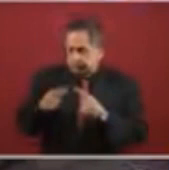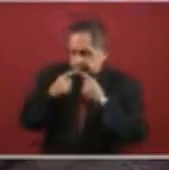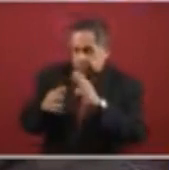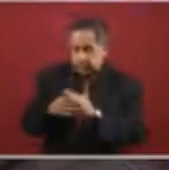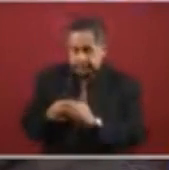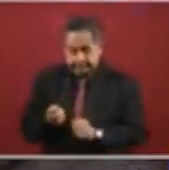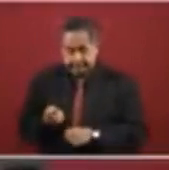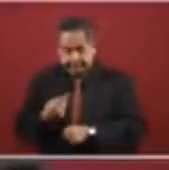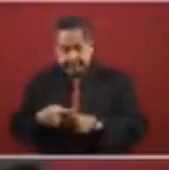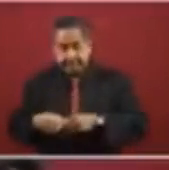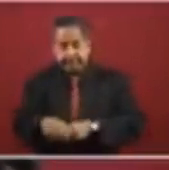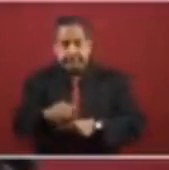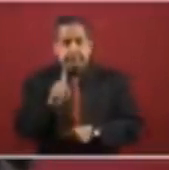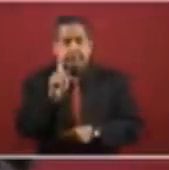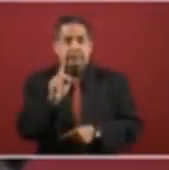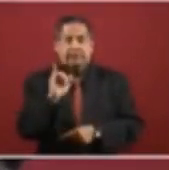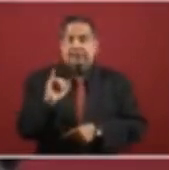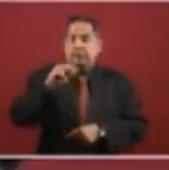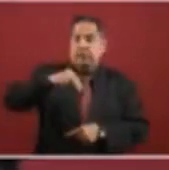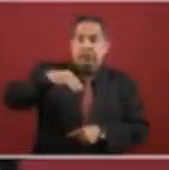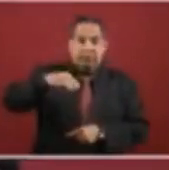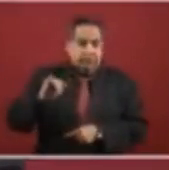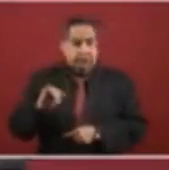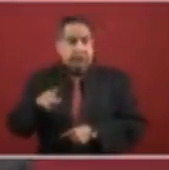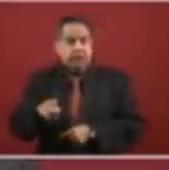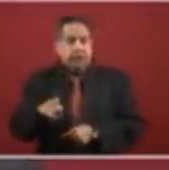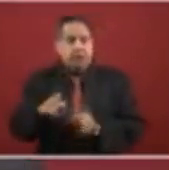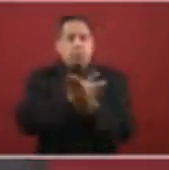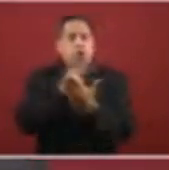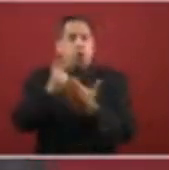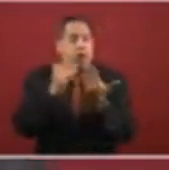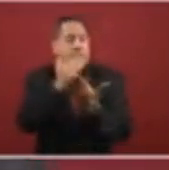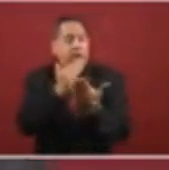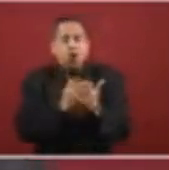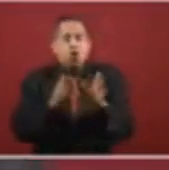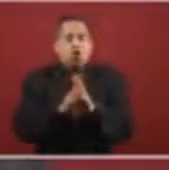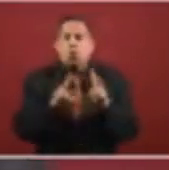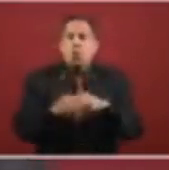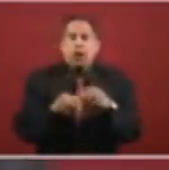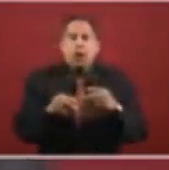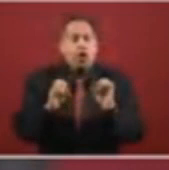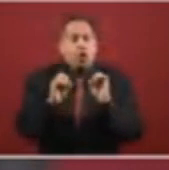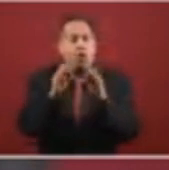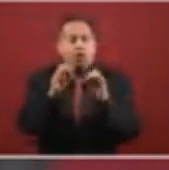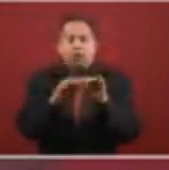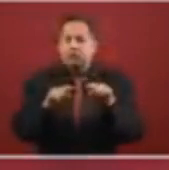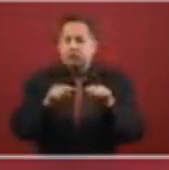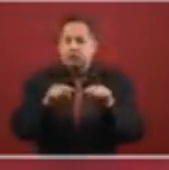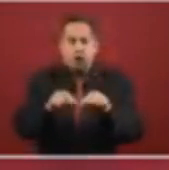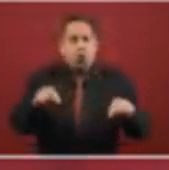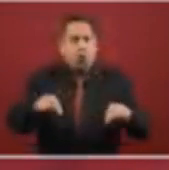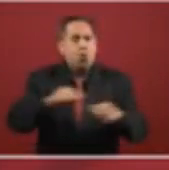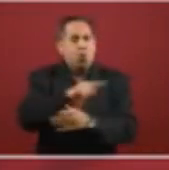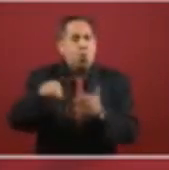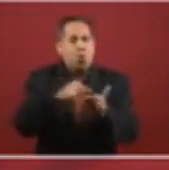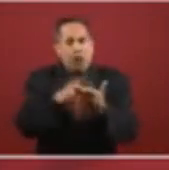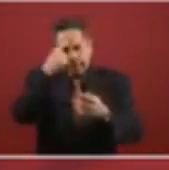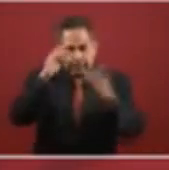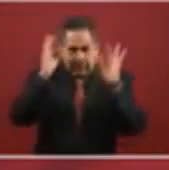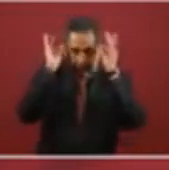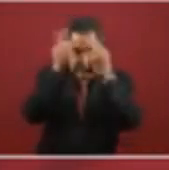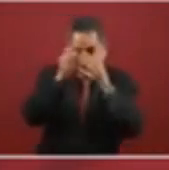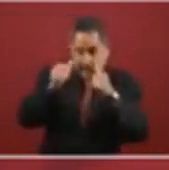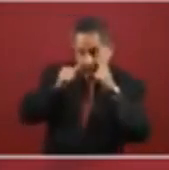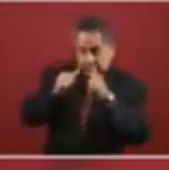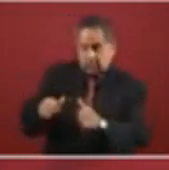So this week we're going to present the model of station and that we're going to have in